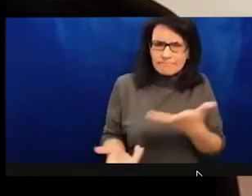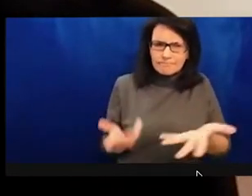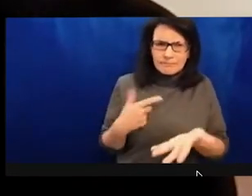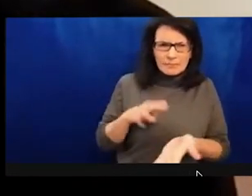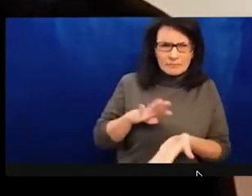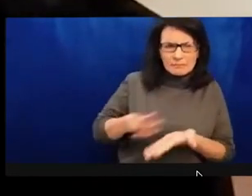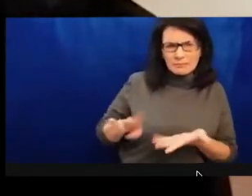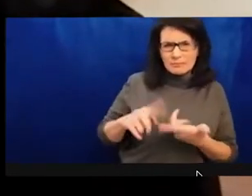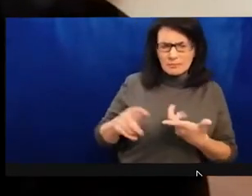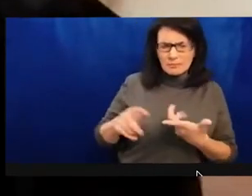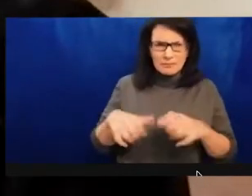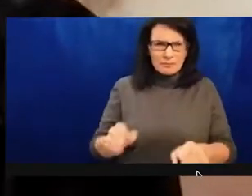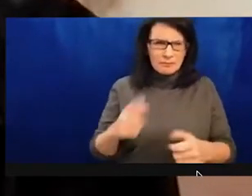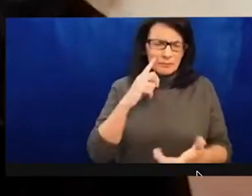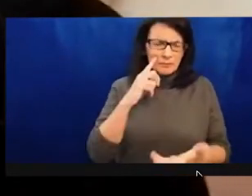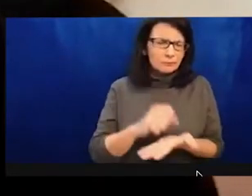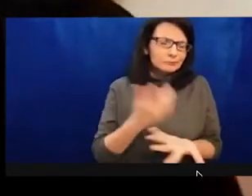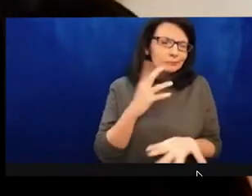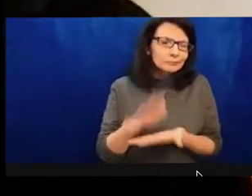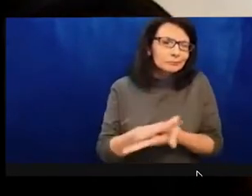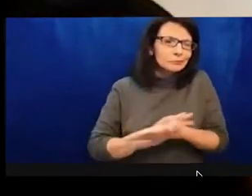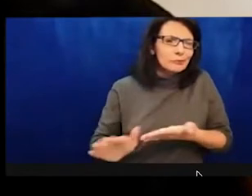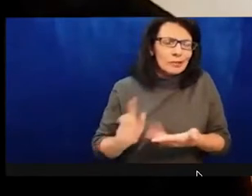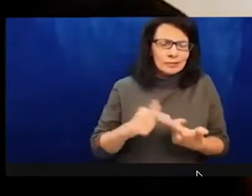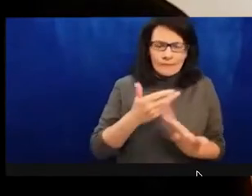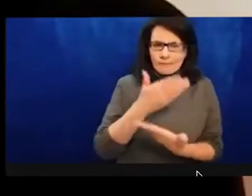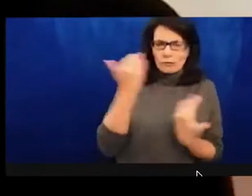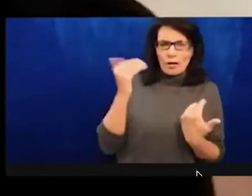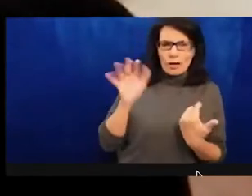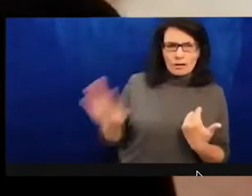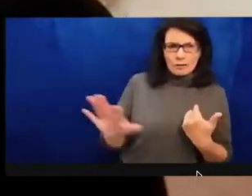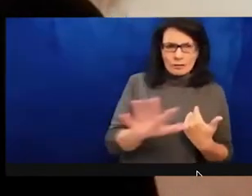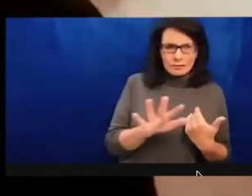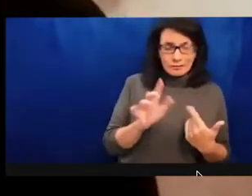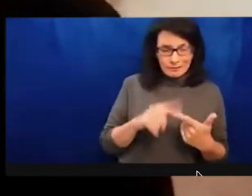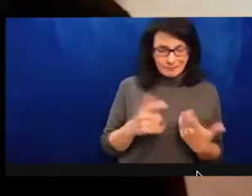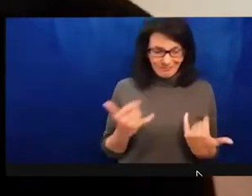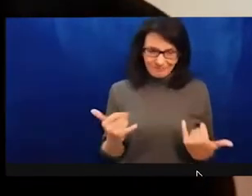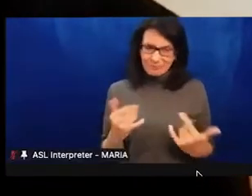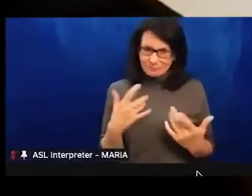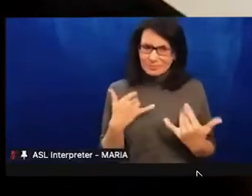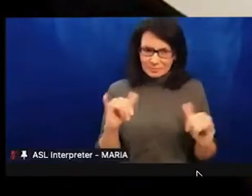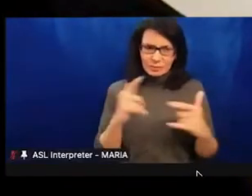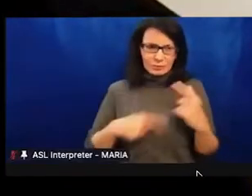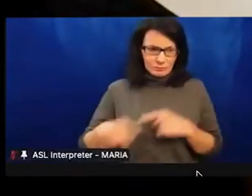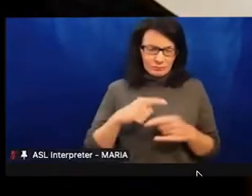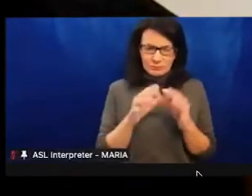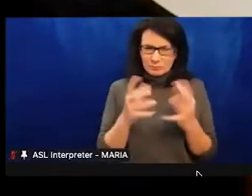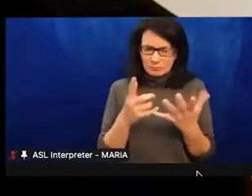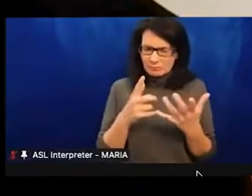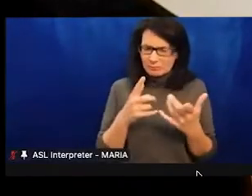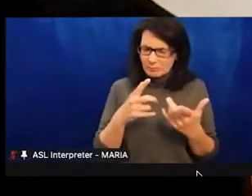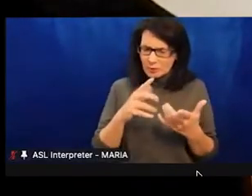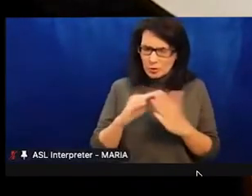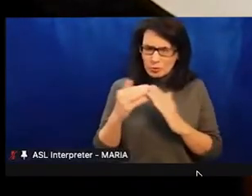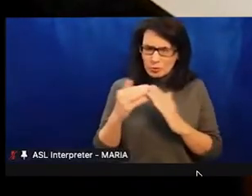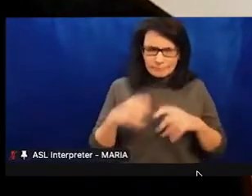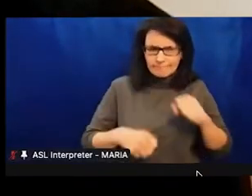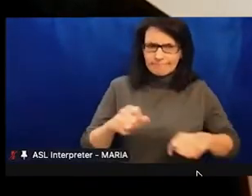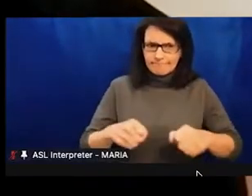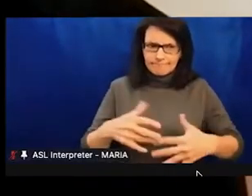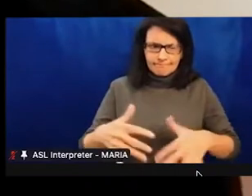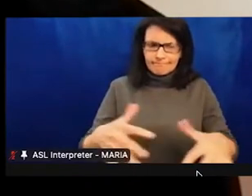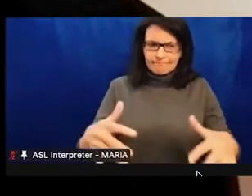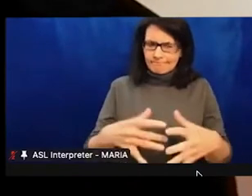Lenape people who have stewarded this land throughout generations. Beneath the contemporary surface of any site in the United States,